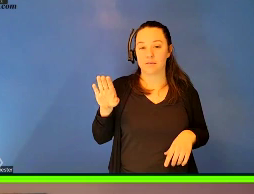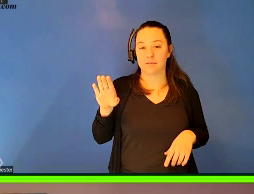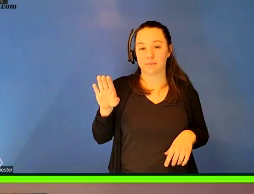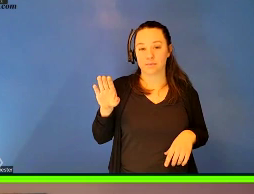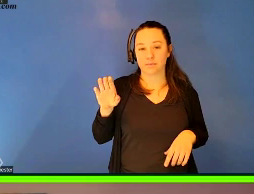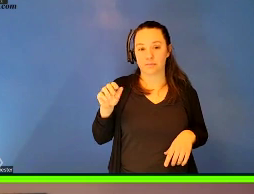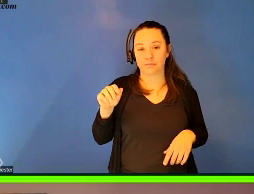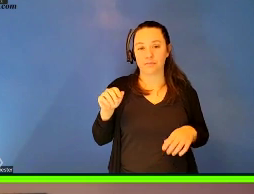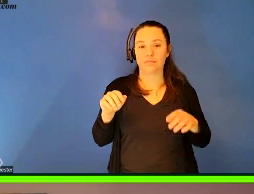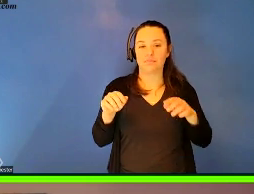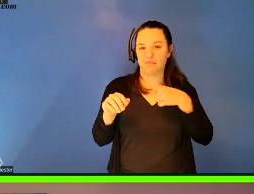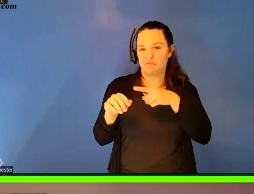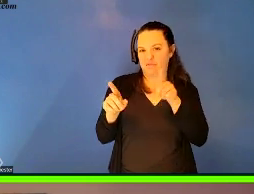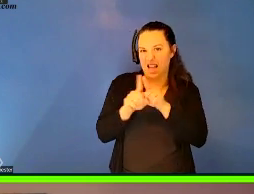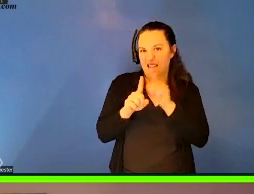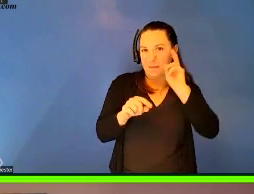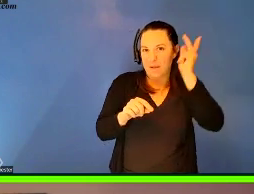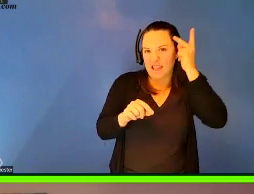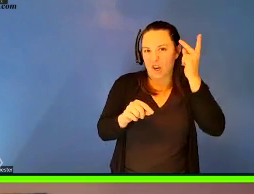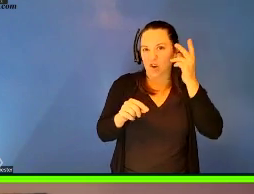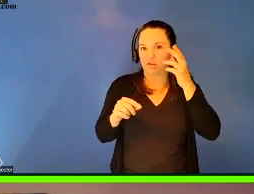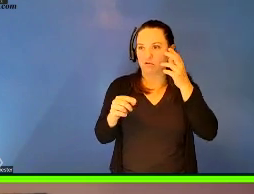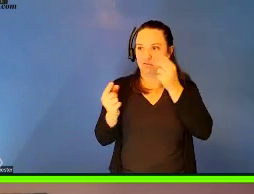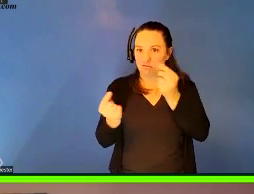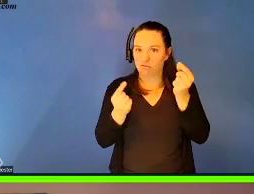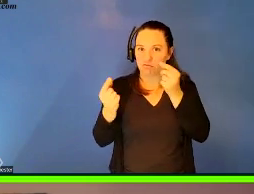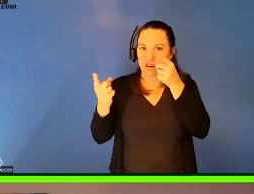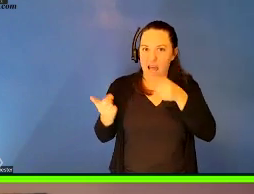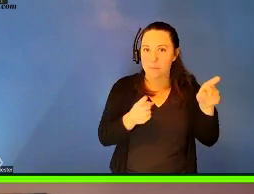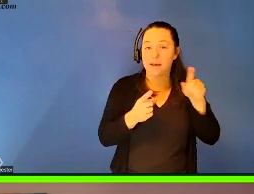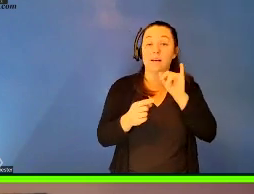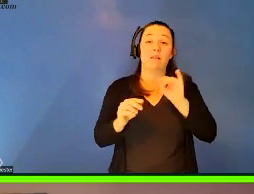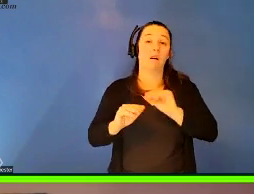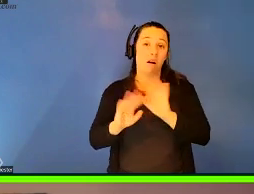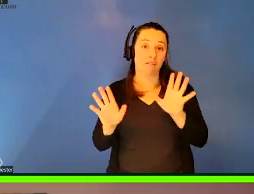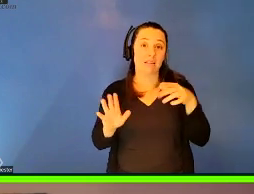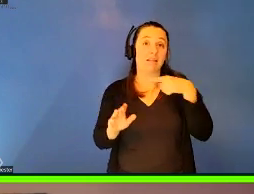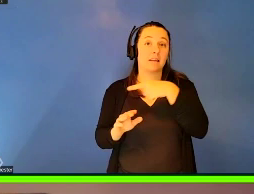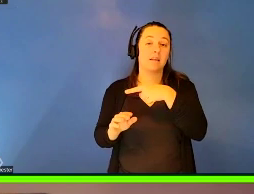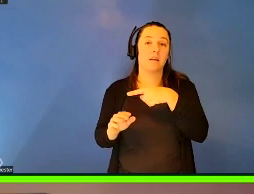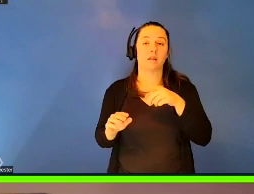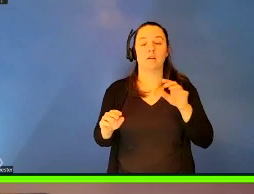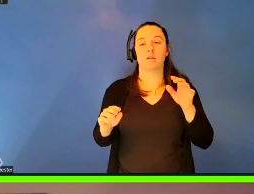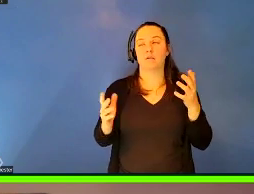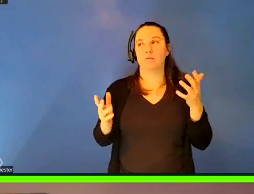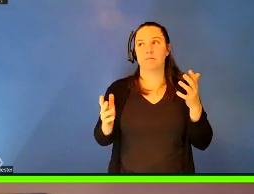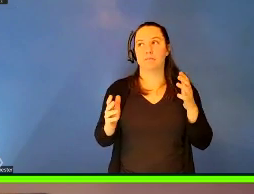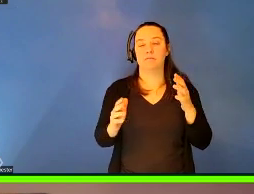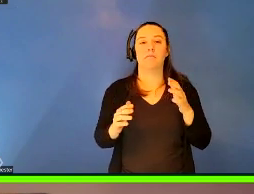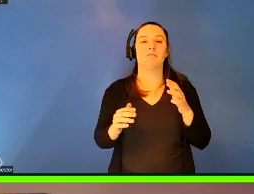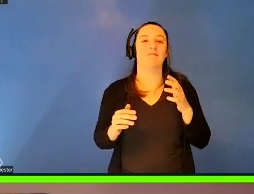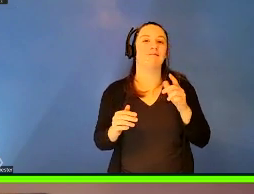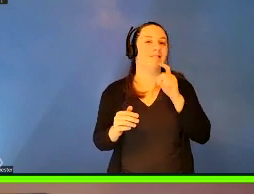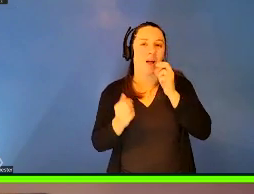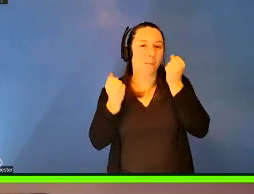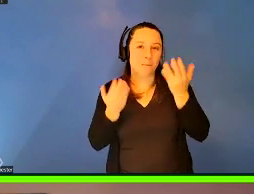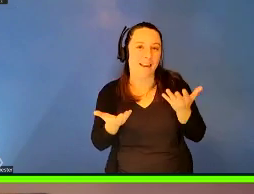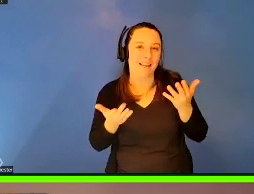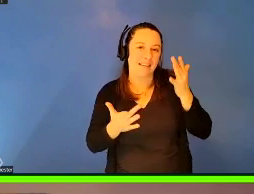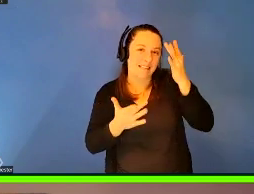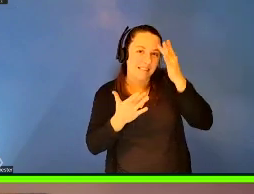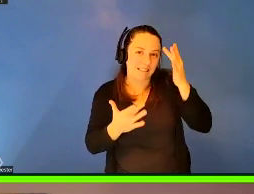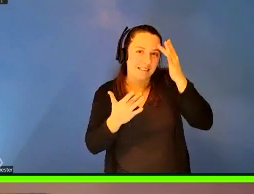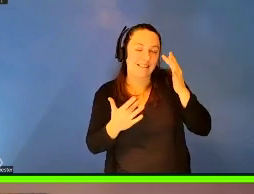political phenomenon is that obviously no disease, or very few diseases highlight